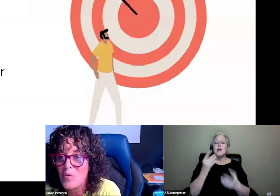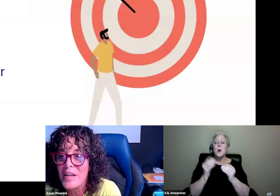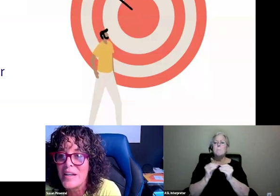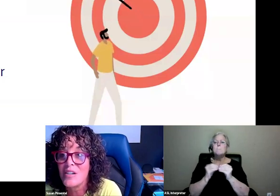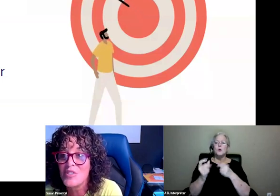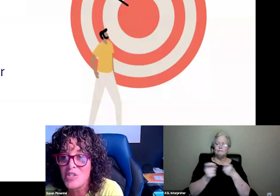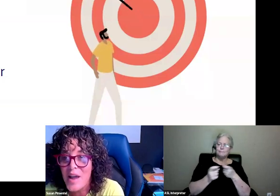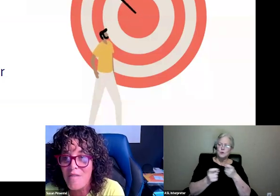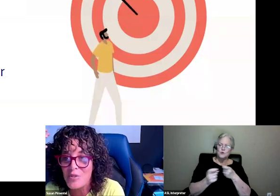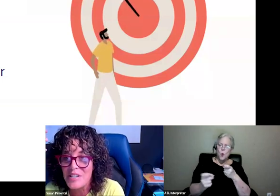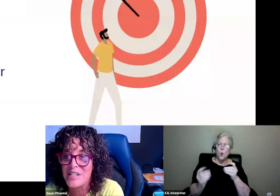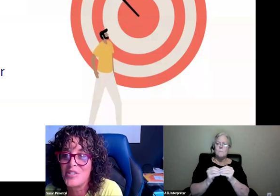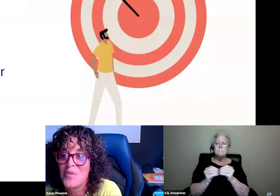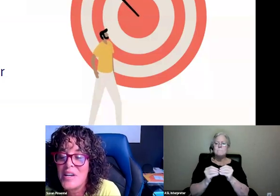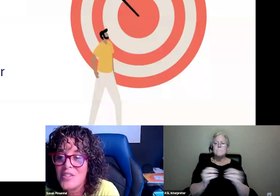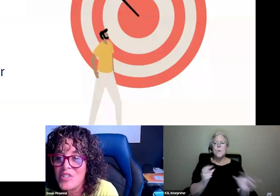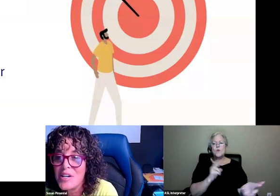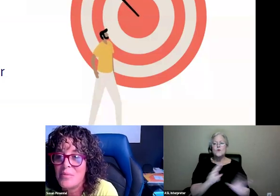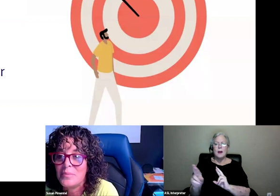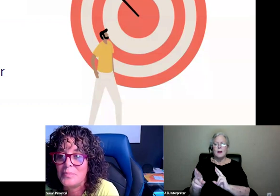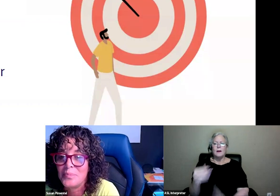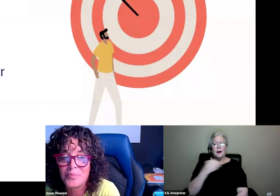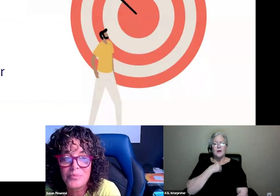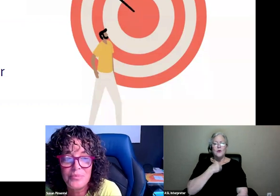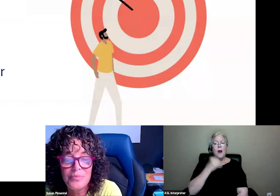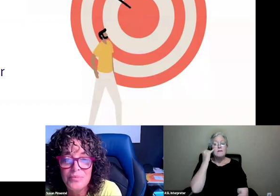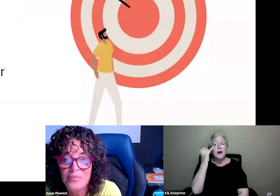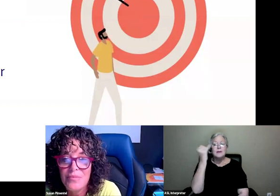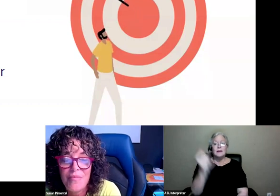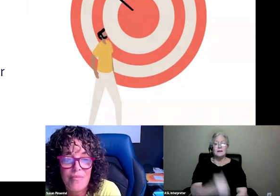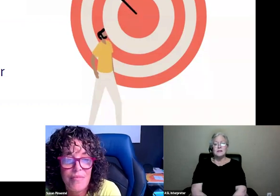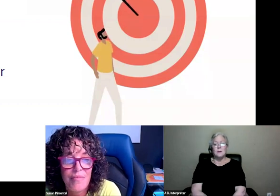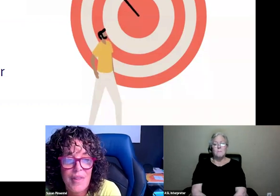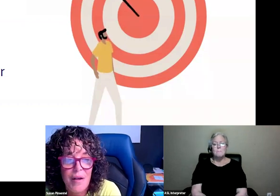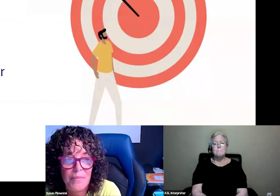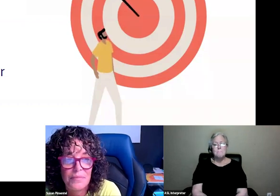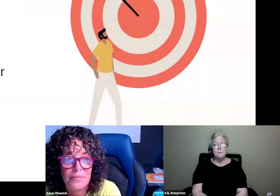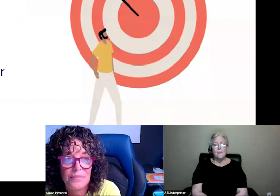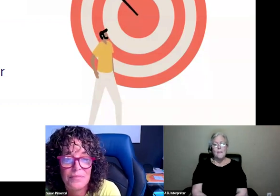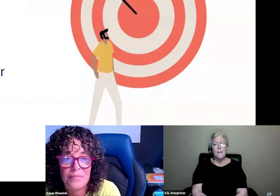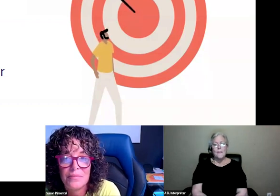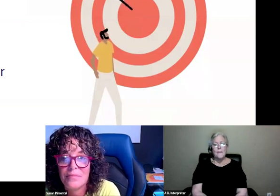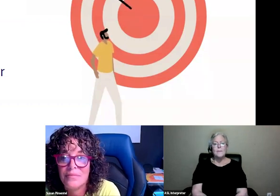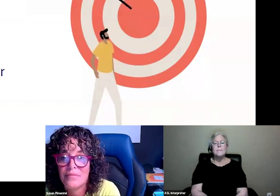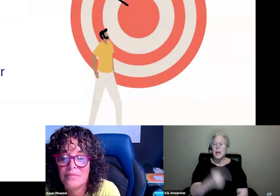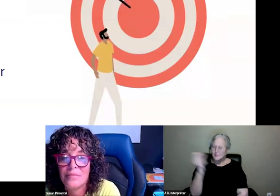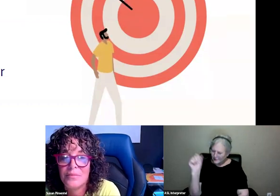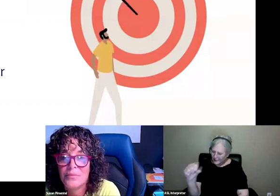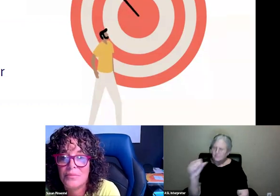control and more ready, and understand you have those ideas in your head to share. Yes, I agree.